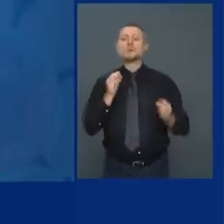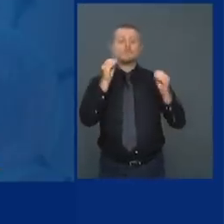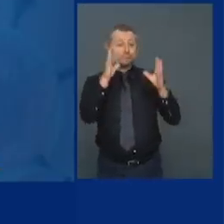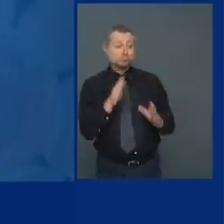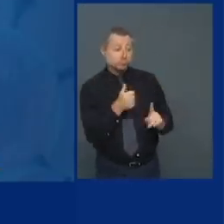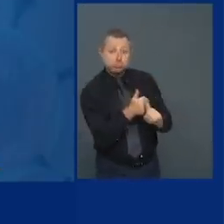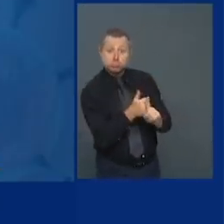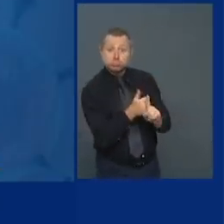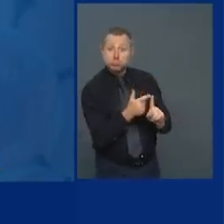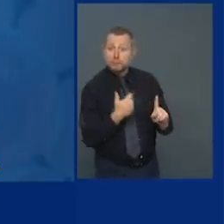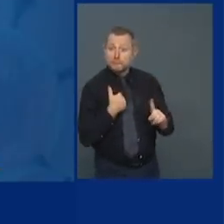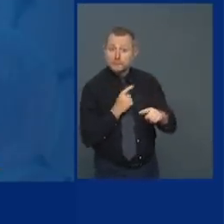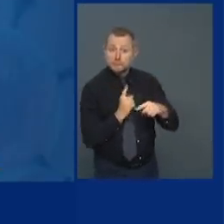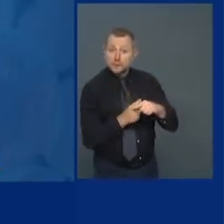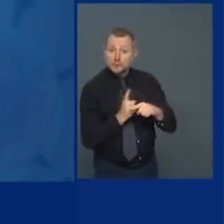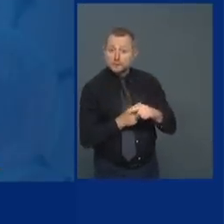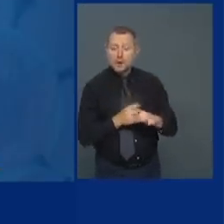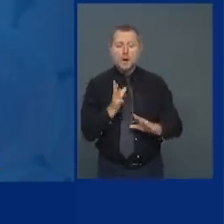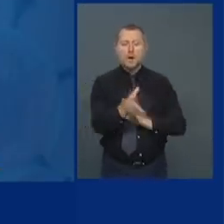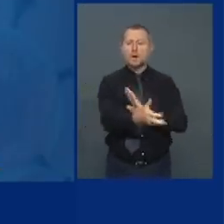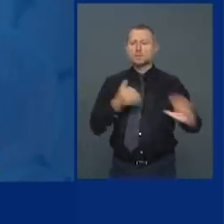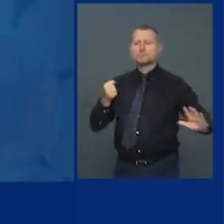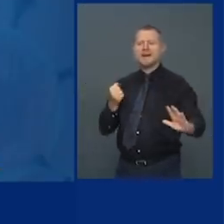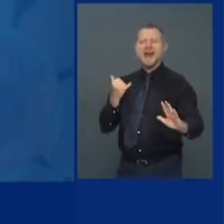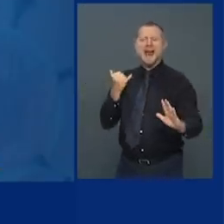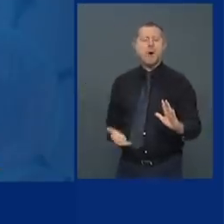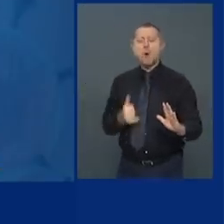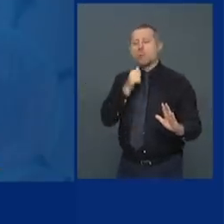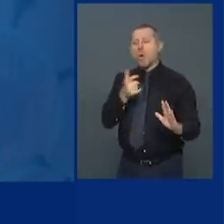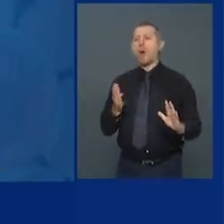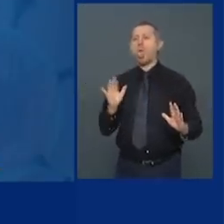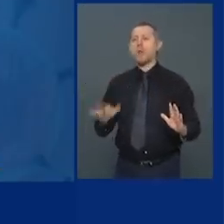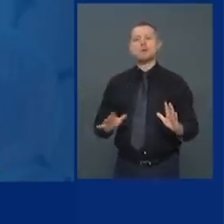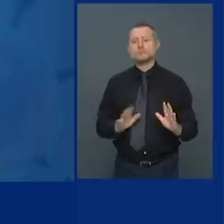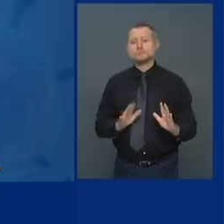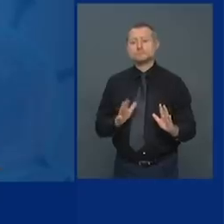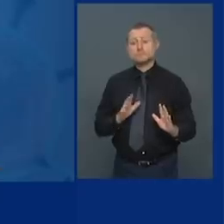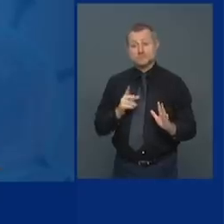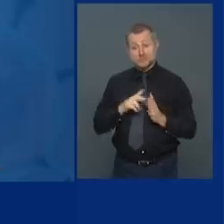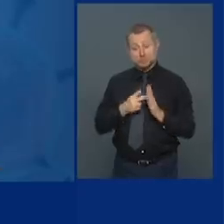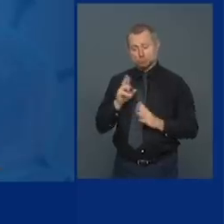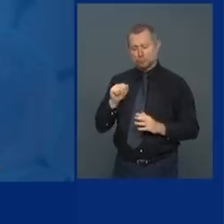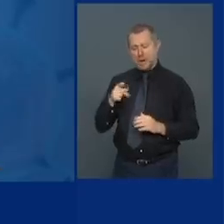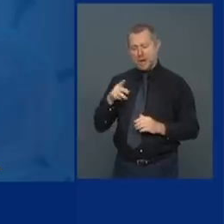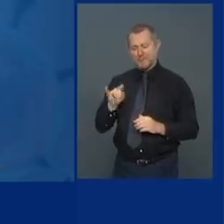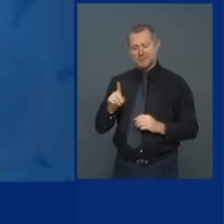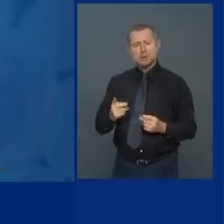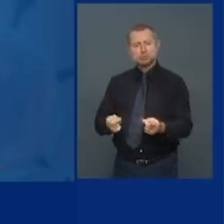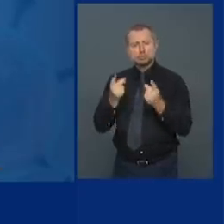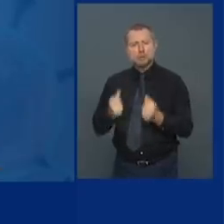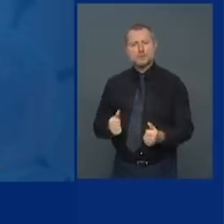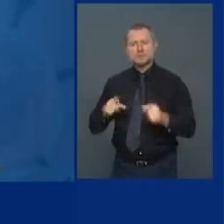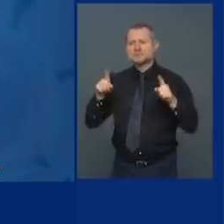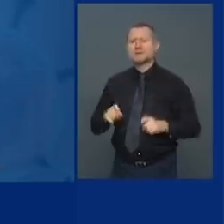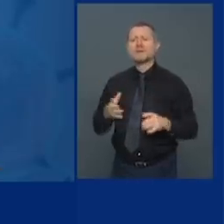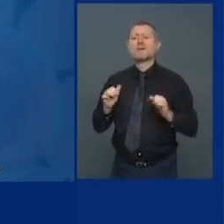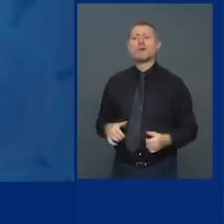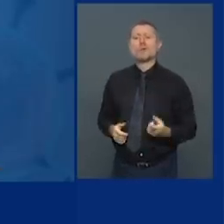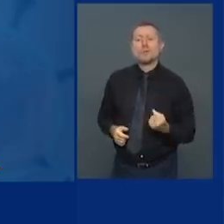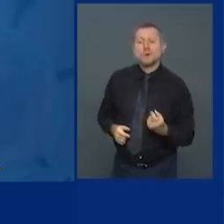get them out of the school right away, and the rapid tests allow you to do a number quickly.